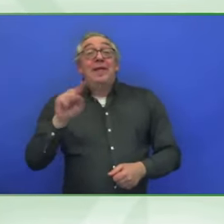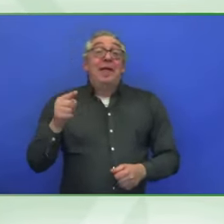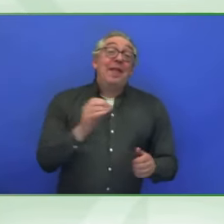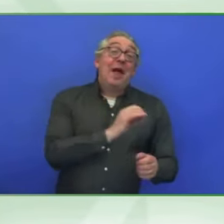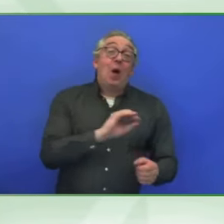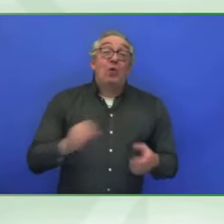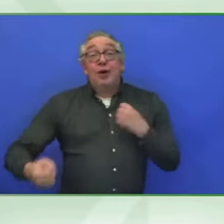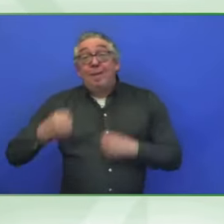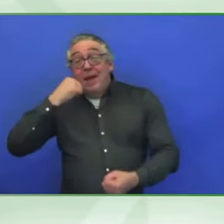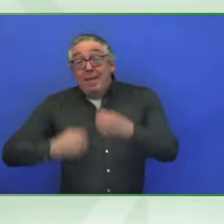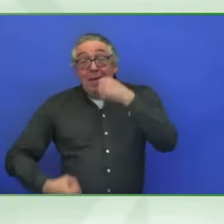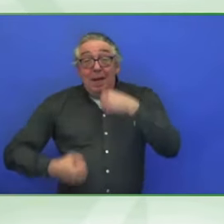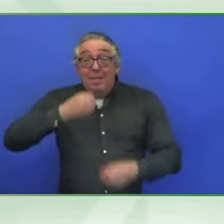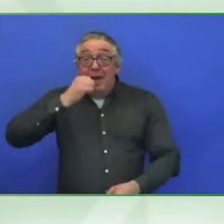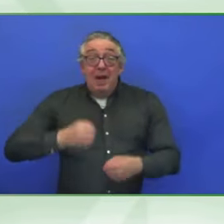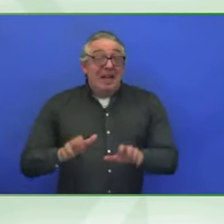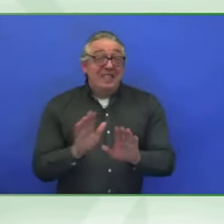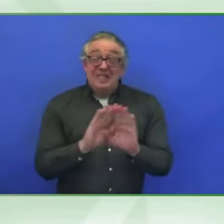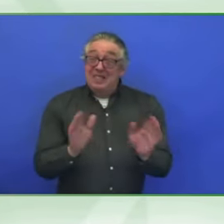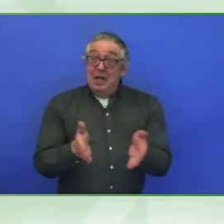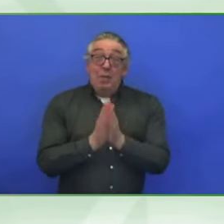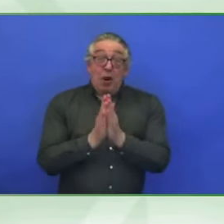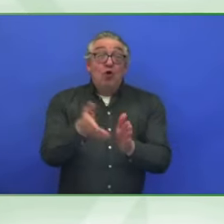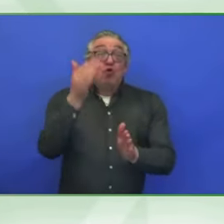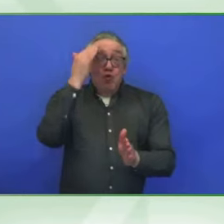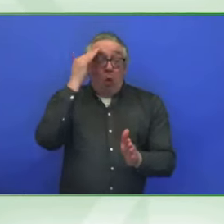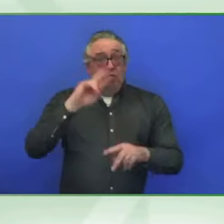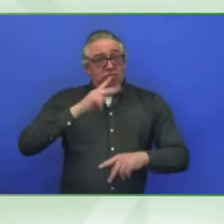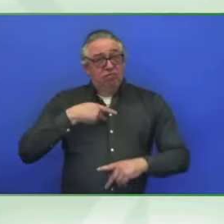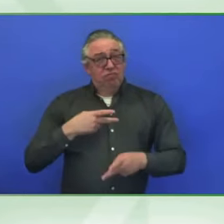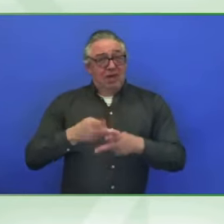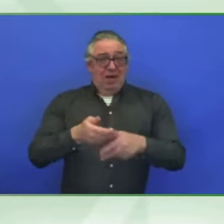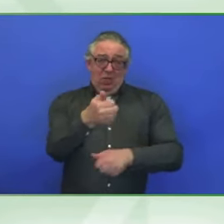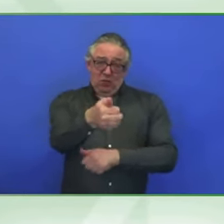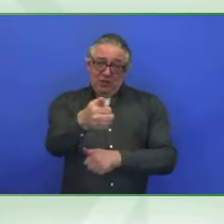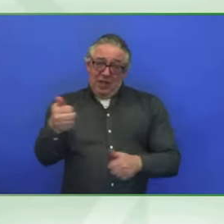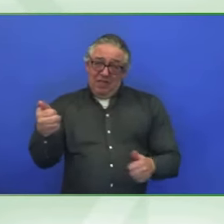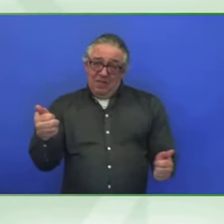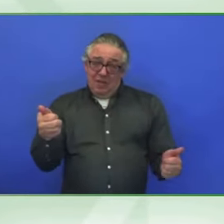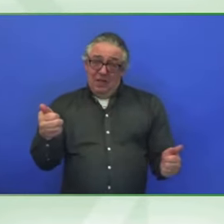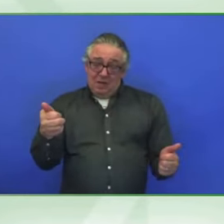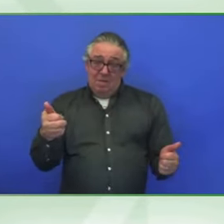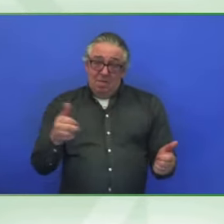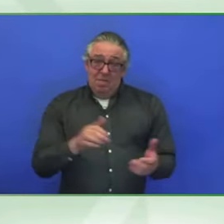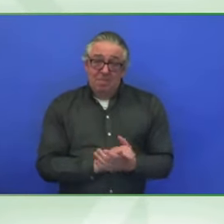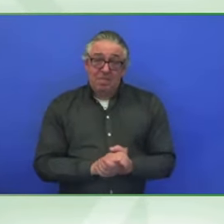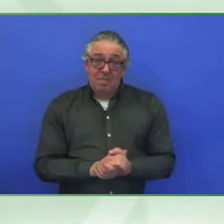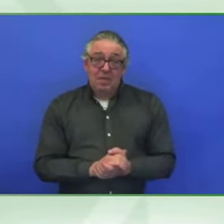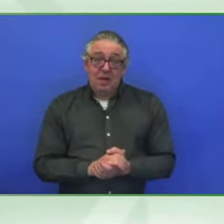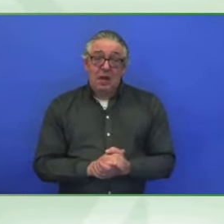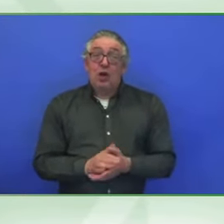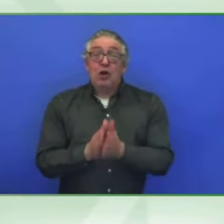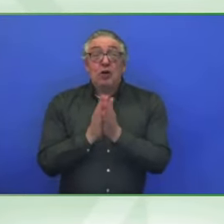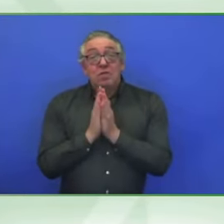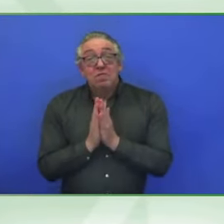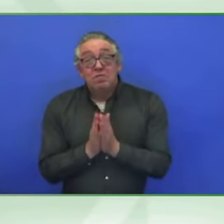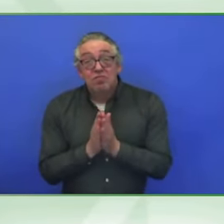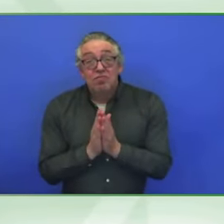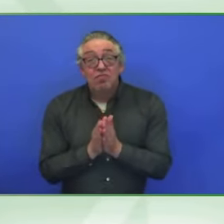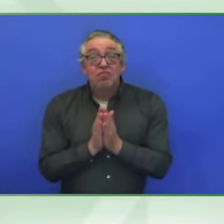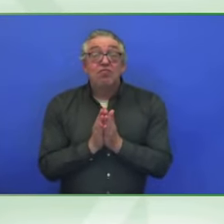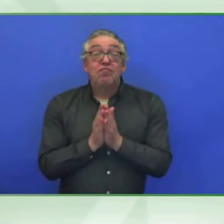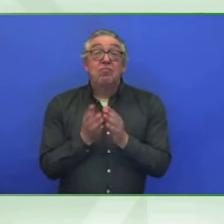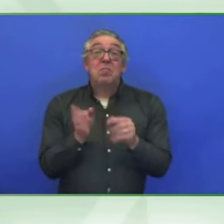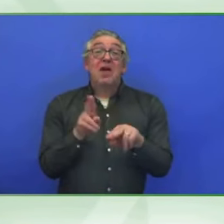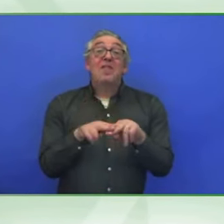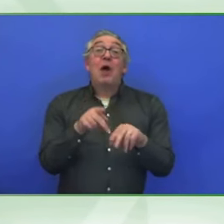Be mindful we're tired. Probably listen, some of us are feeling a bit vulnerable. Make sure, if you can't give somebody a hug, just make sure you ask if they're